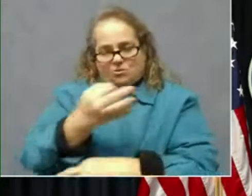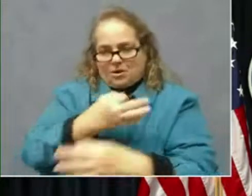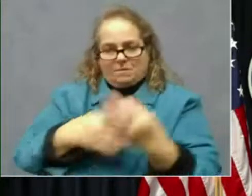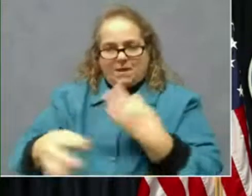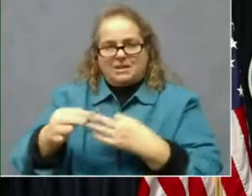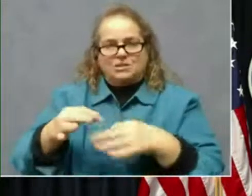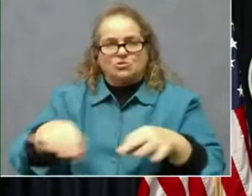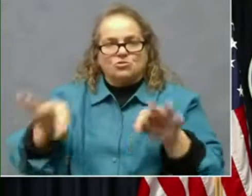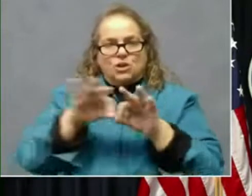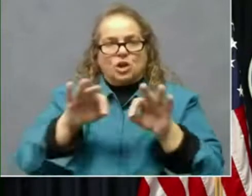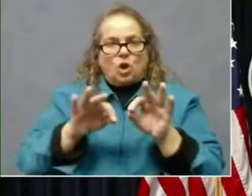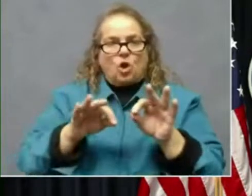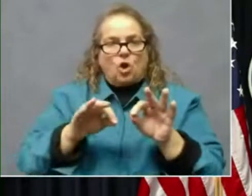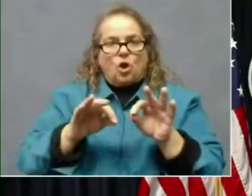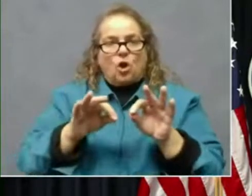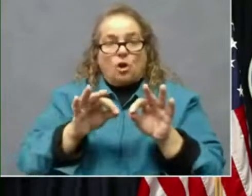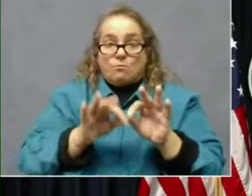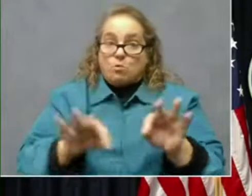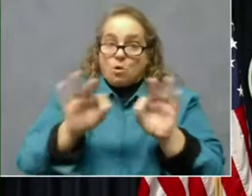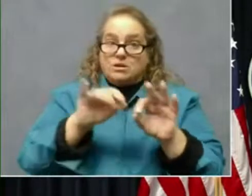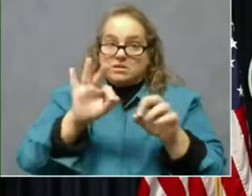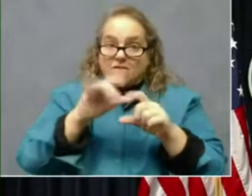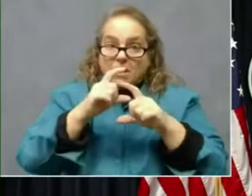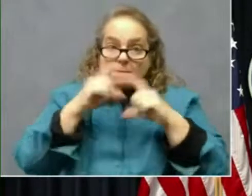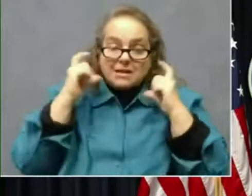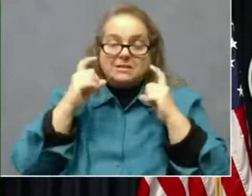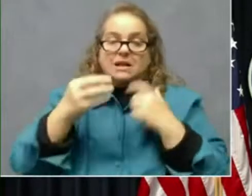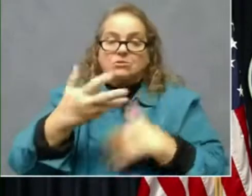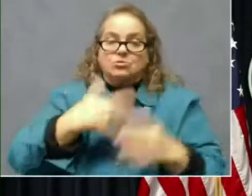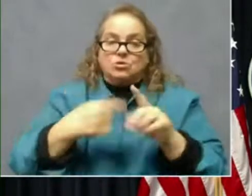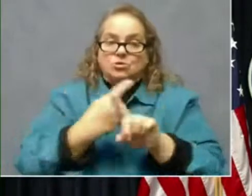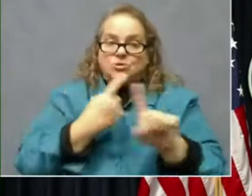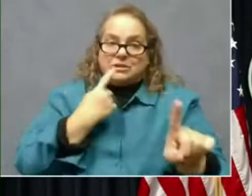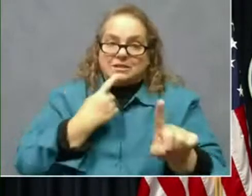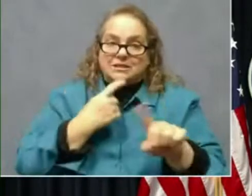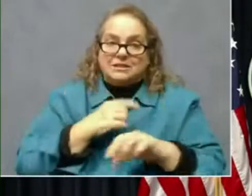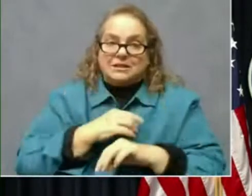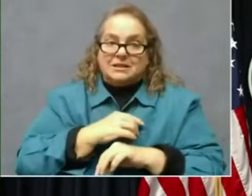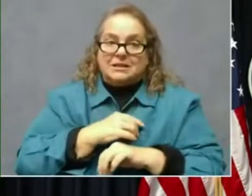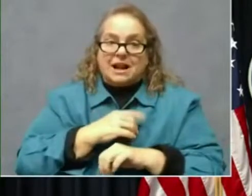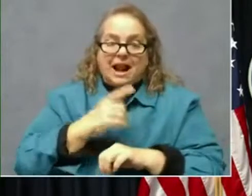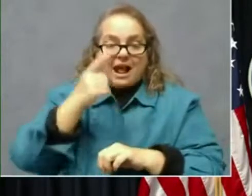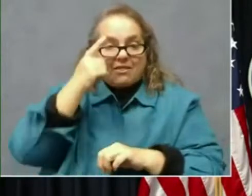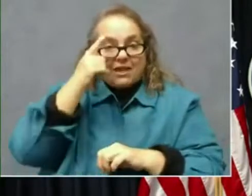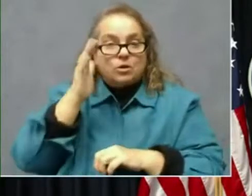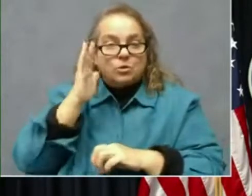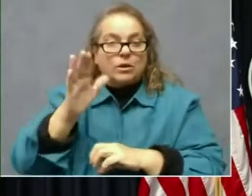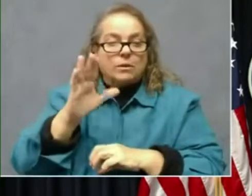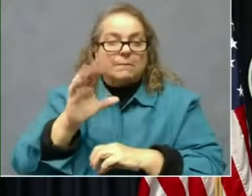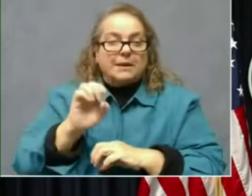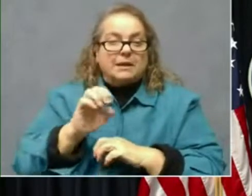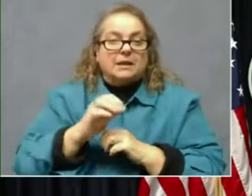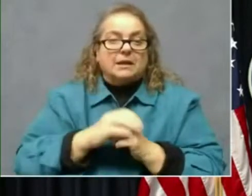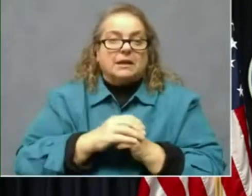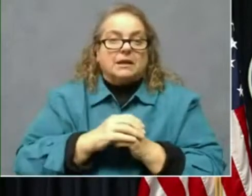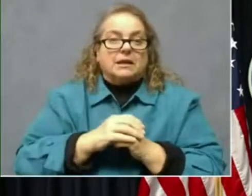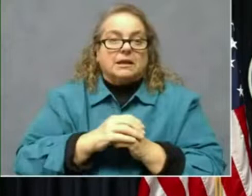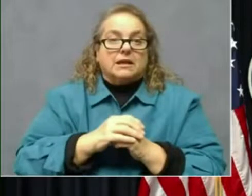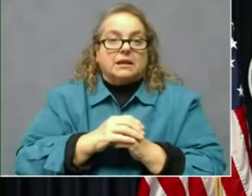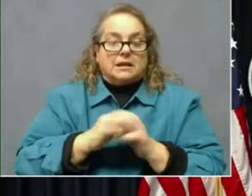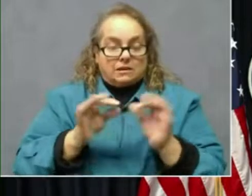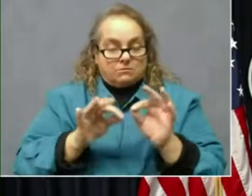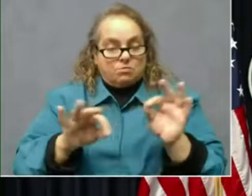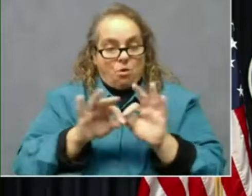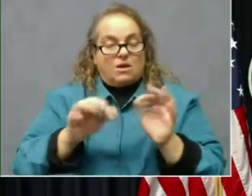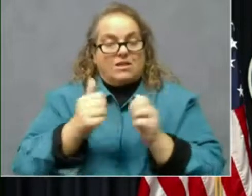importance of masking and, and social distancing. Uh, I think it's going to be, um, incumbent on everybody